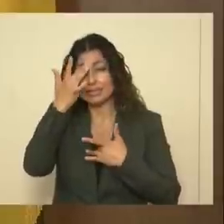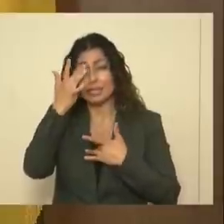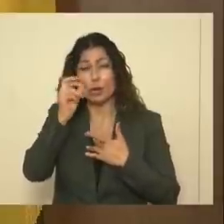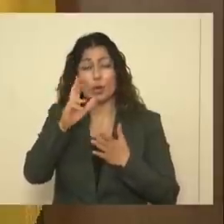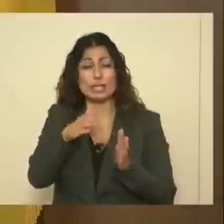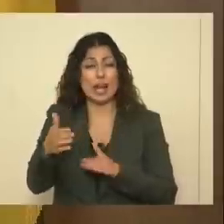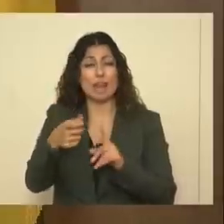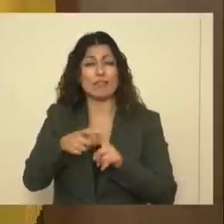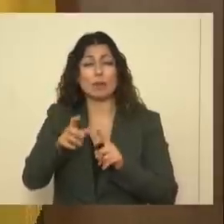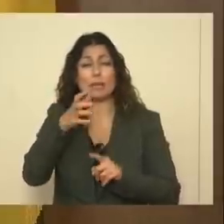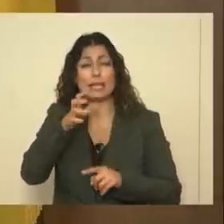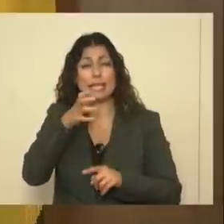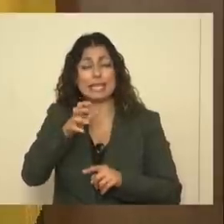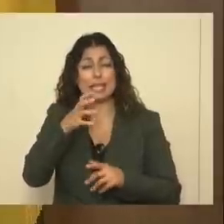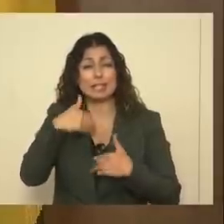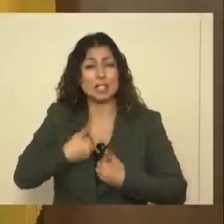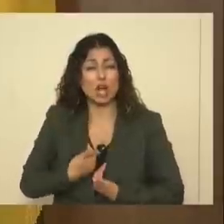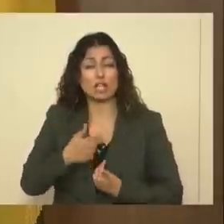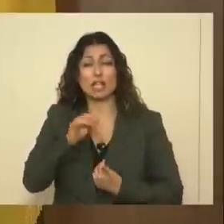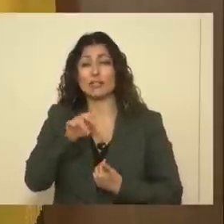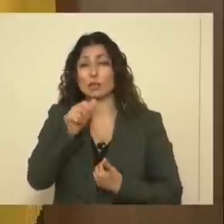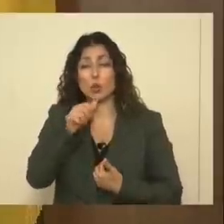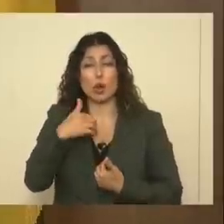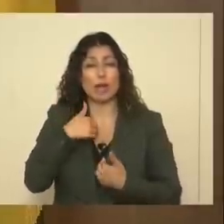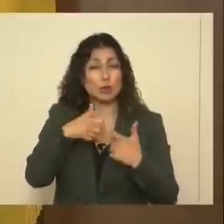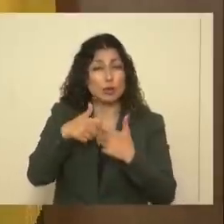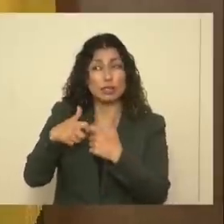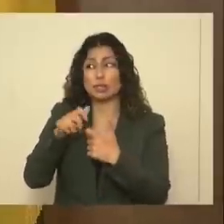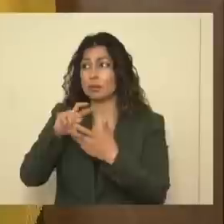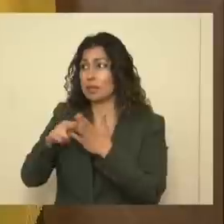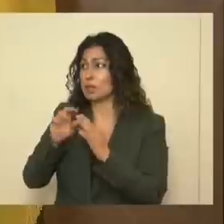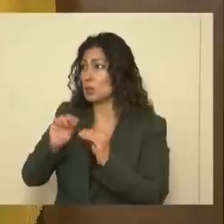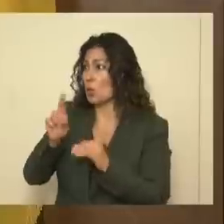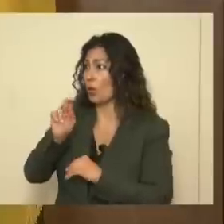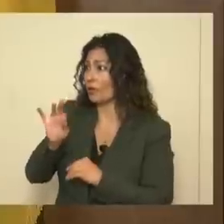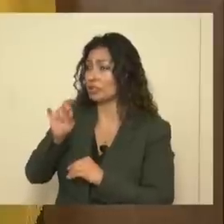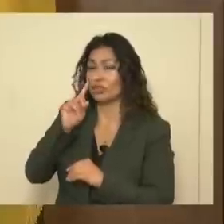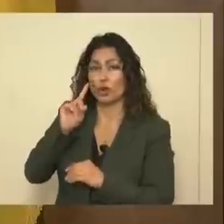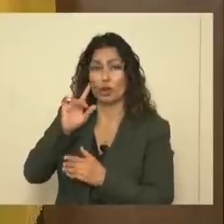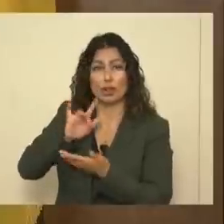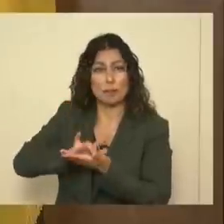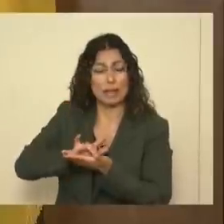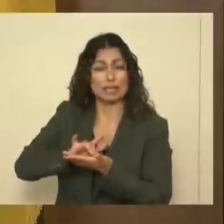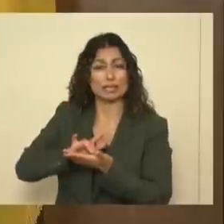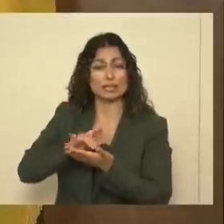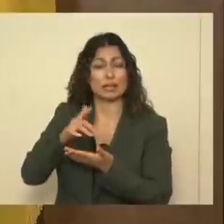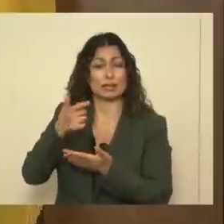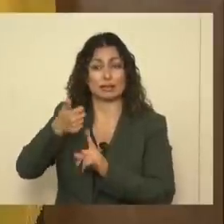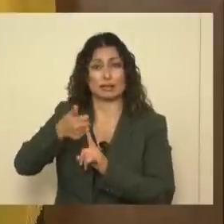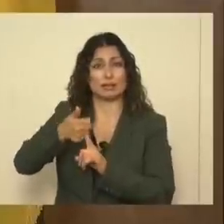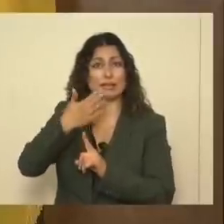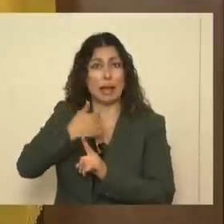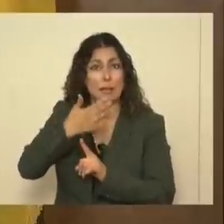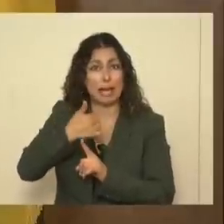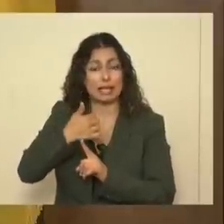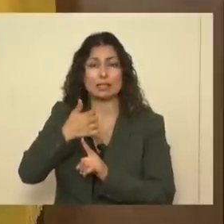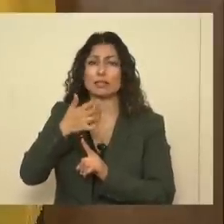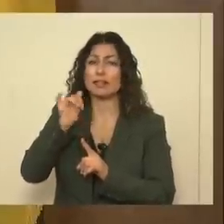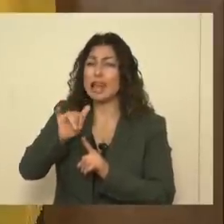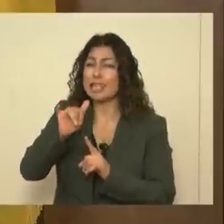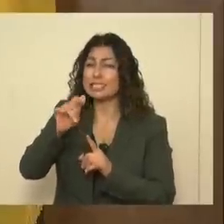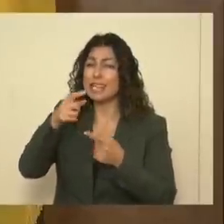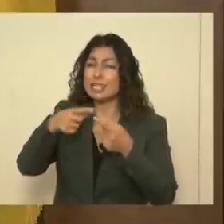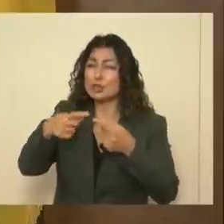If you don't have your utilities on and you're a diabetic, you don't have refrigeration for your medicine. These are extreme examples, but they